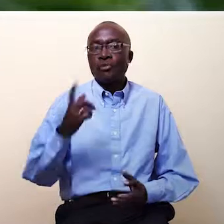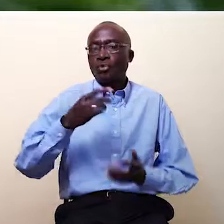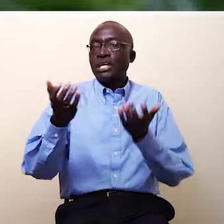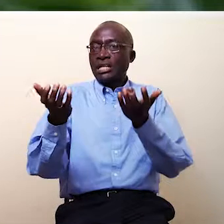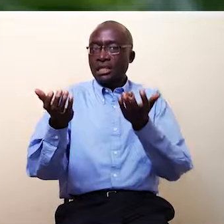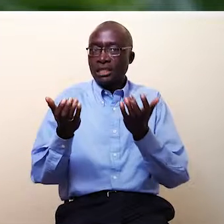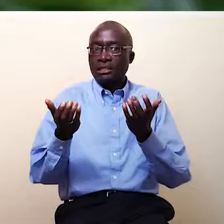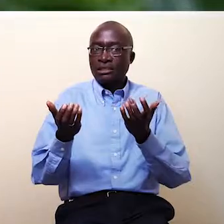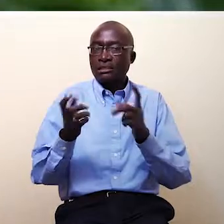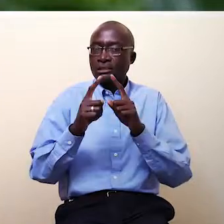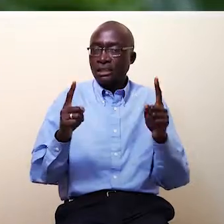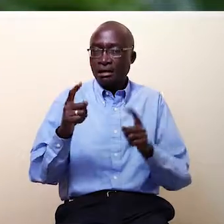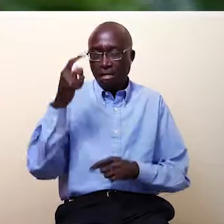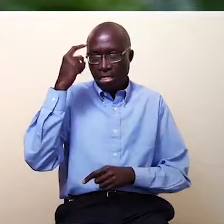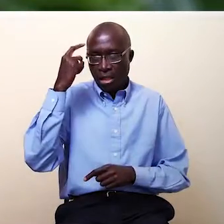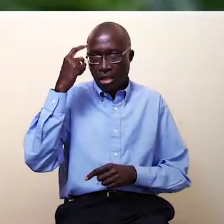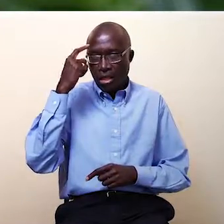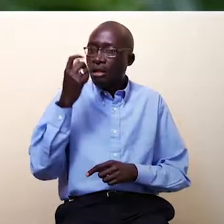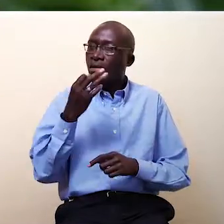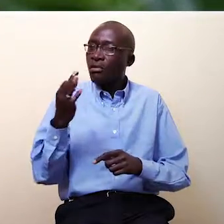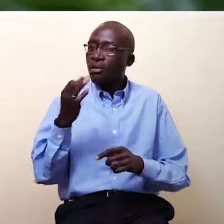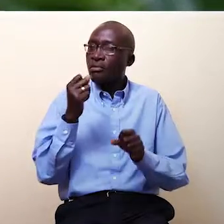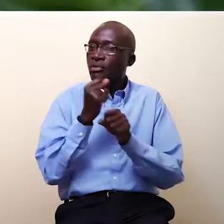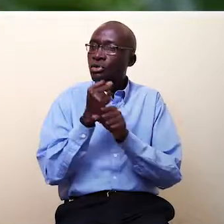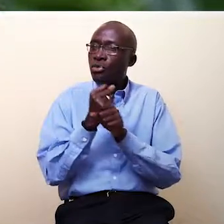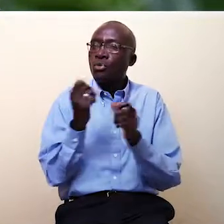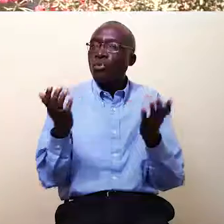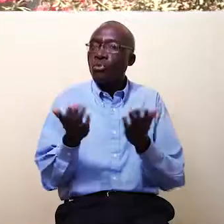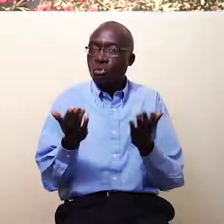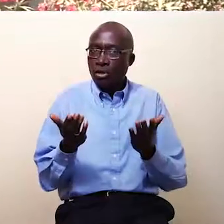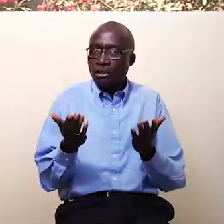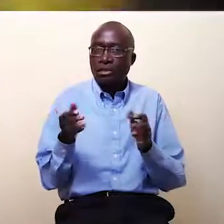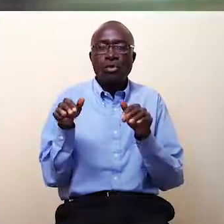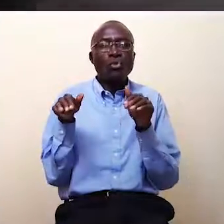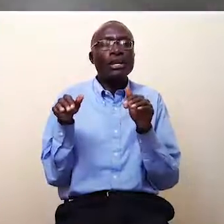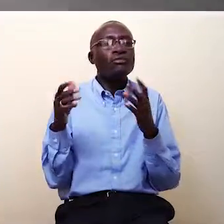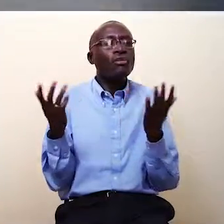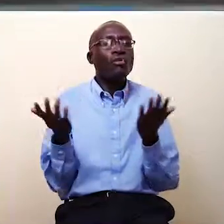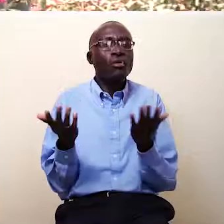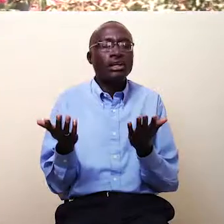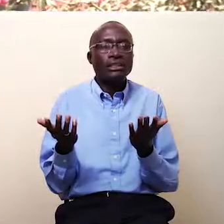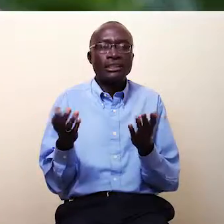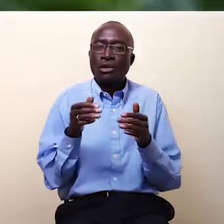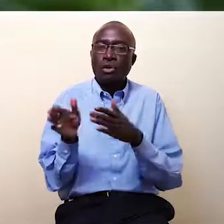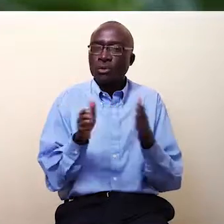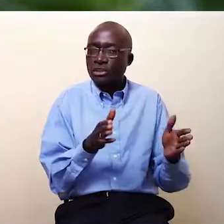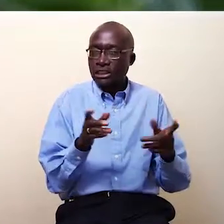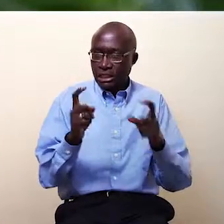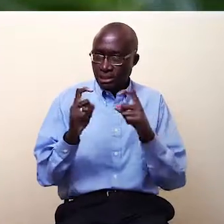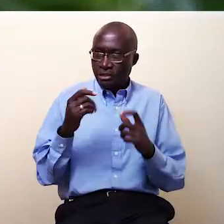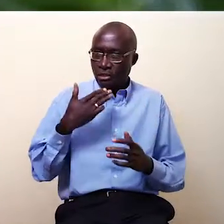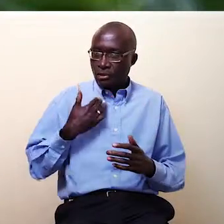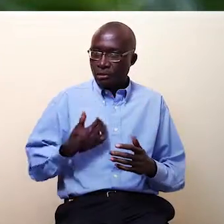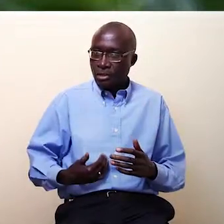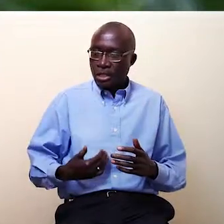We need to start thinking on what can I do? Am I waiting for an opportunity? Should opportunities